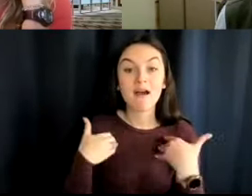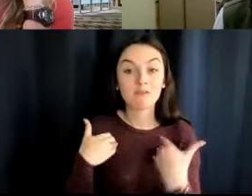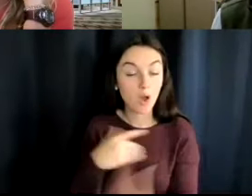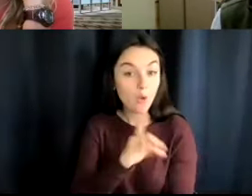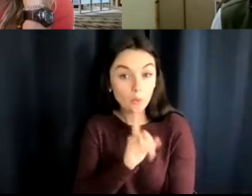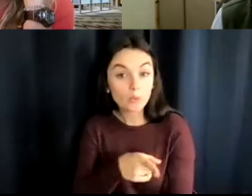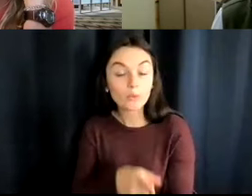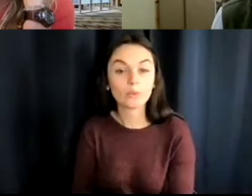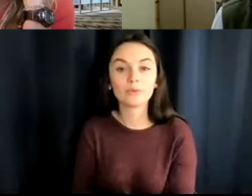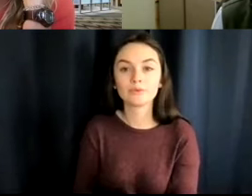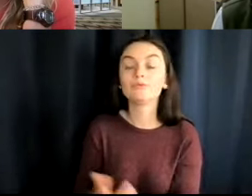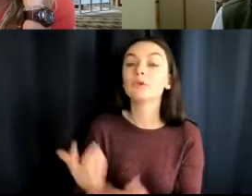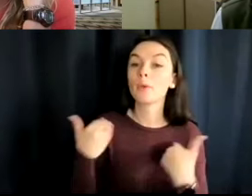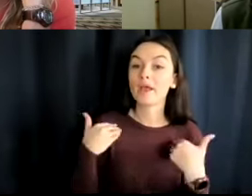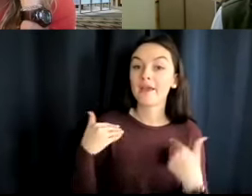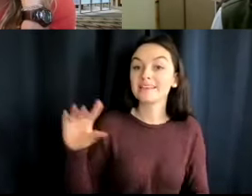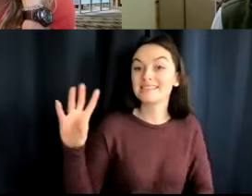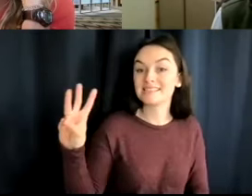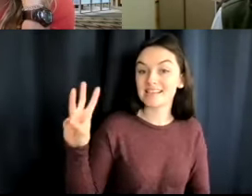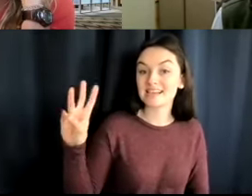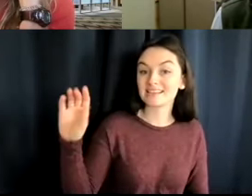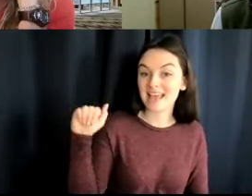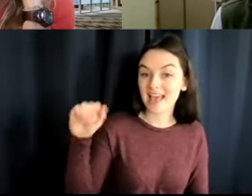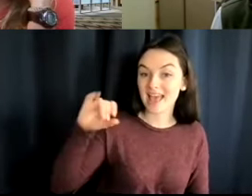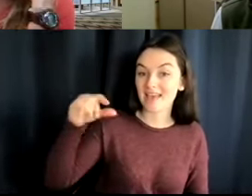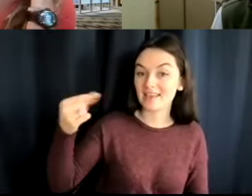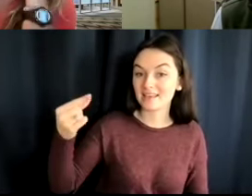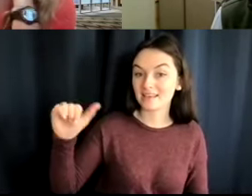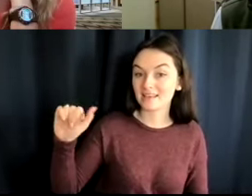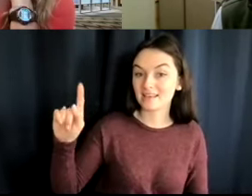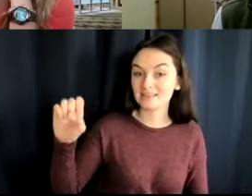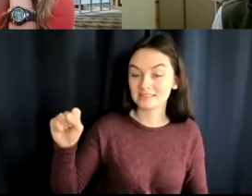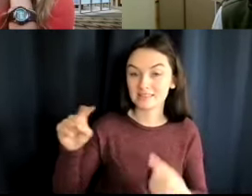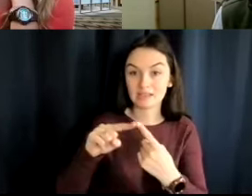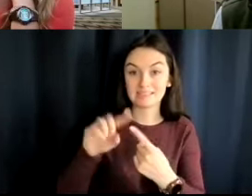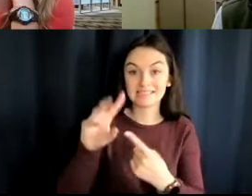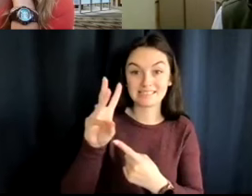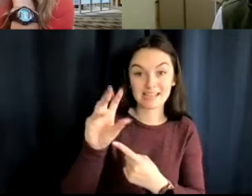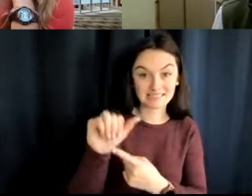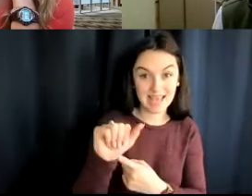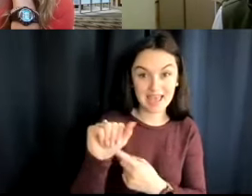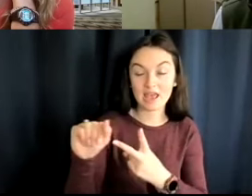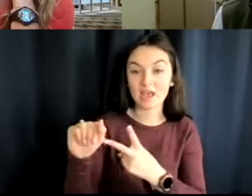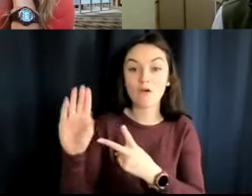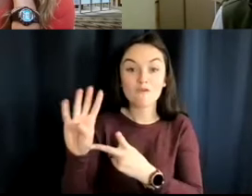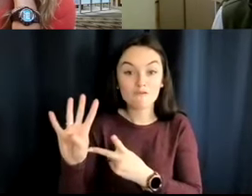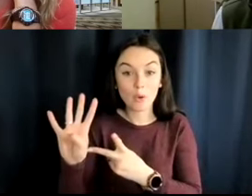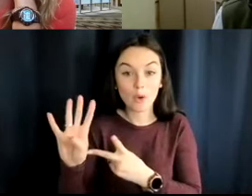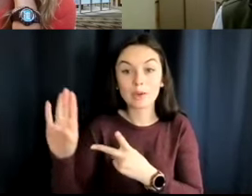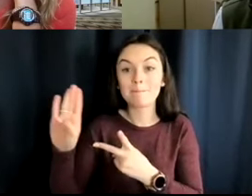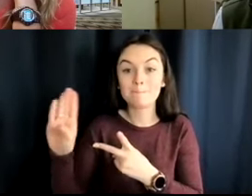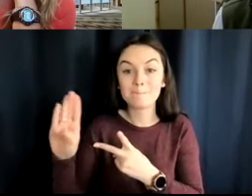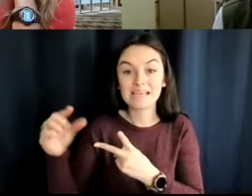uh, six A gates that have jet bridges. And then we have four B gates, which are